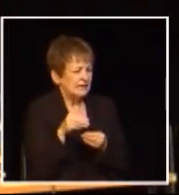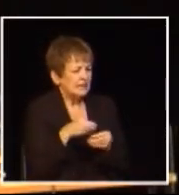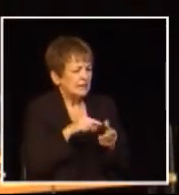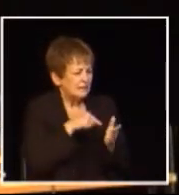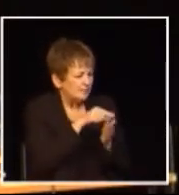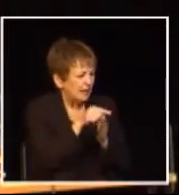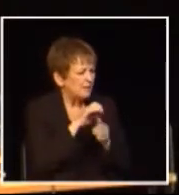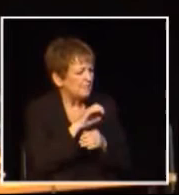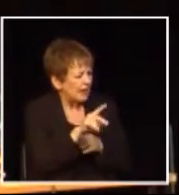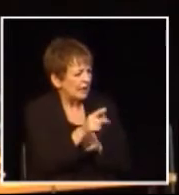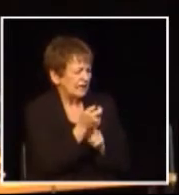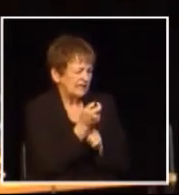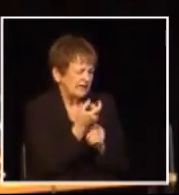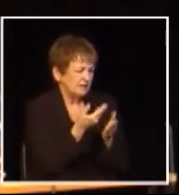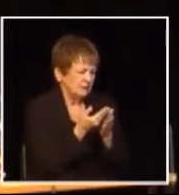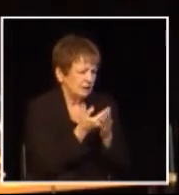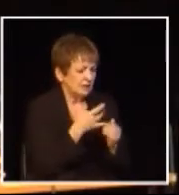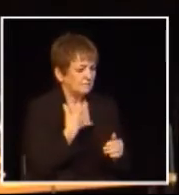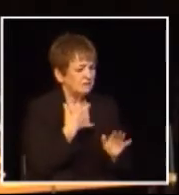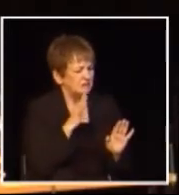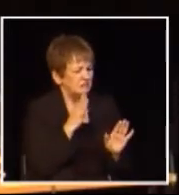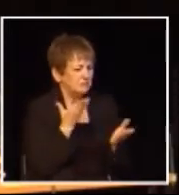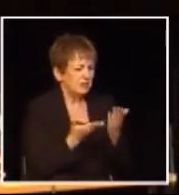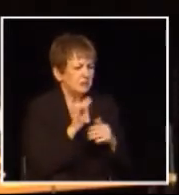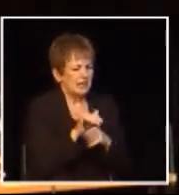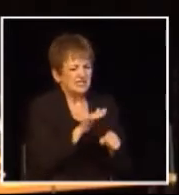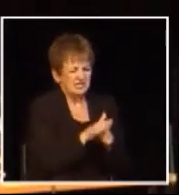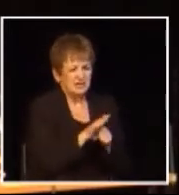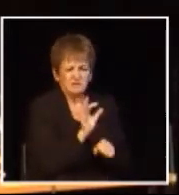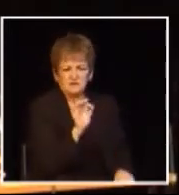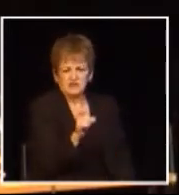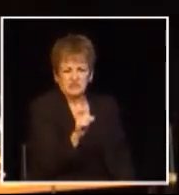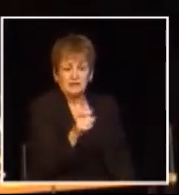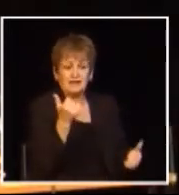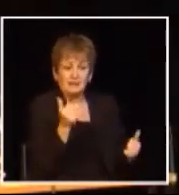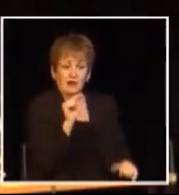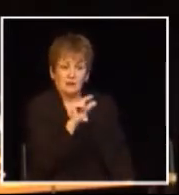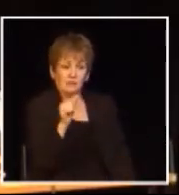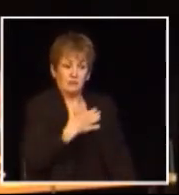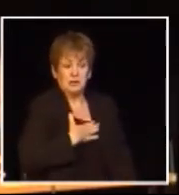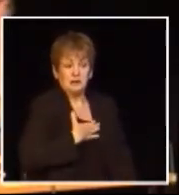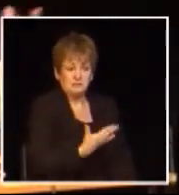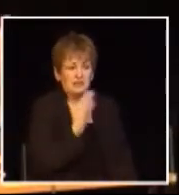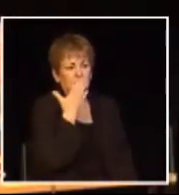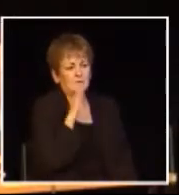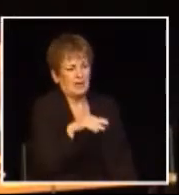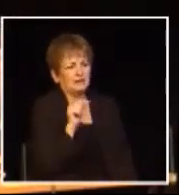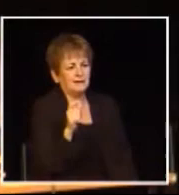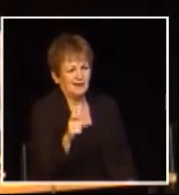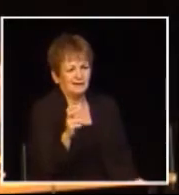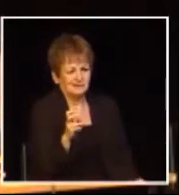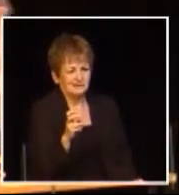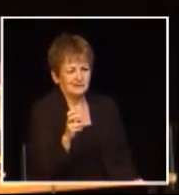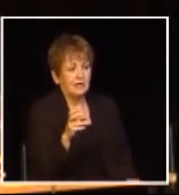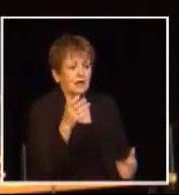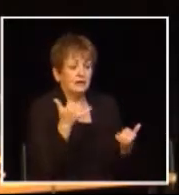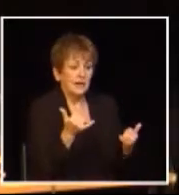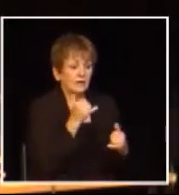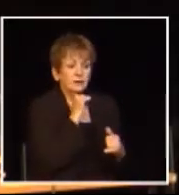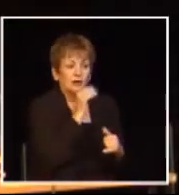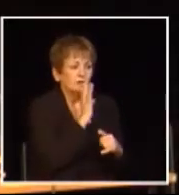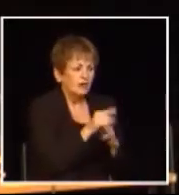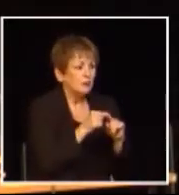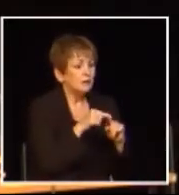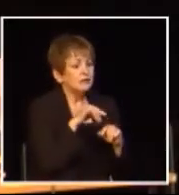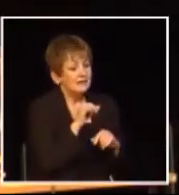and give everybody back a little bit of the money they gave them and they think that's the fix so they're on our side now they admit it's a bad